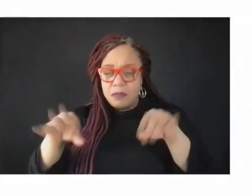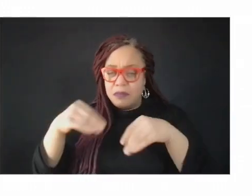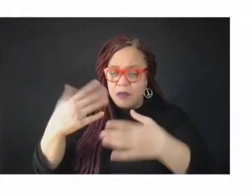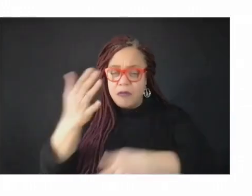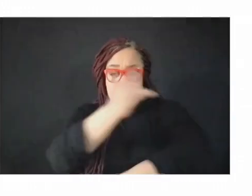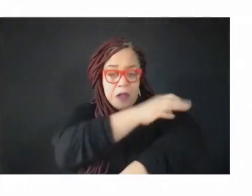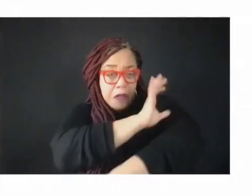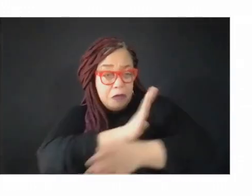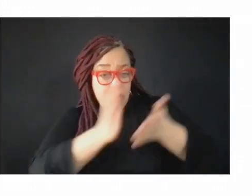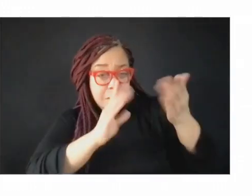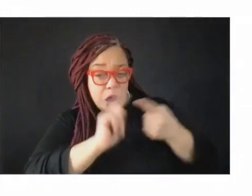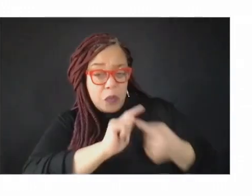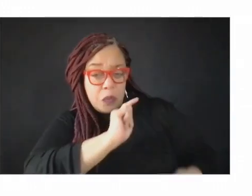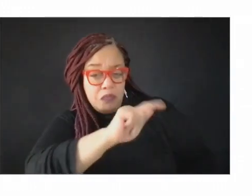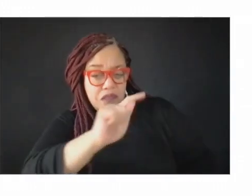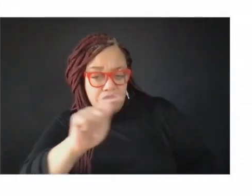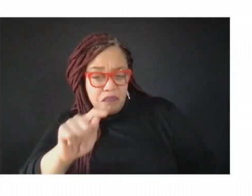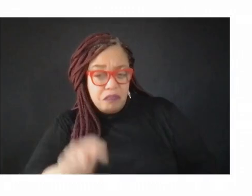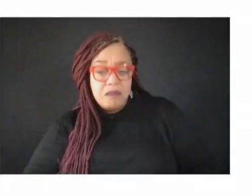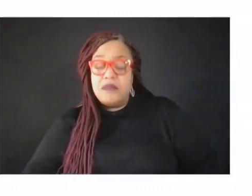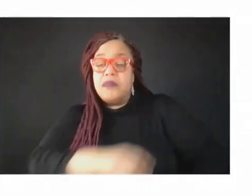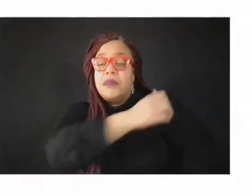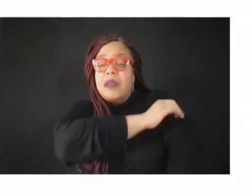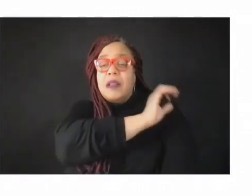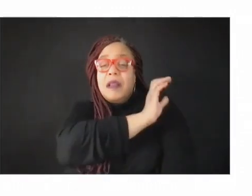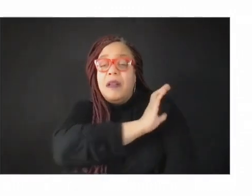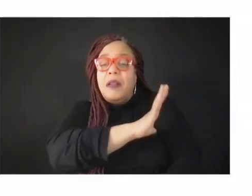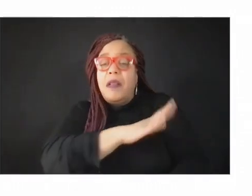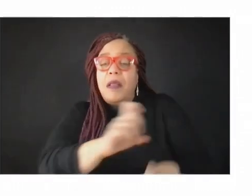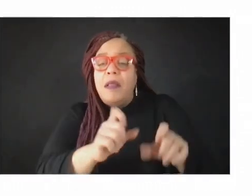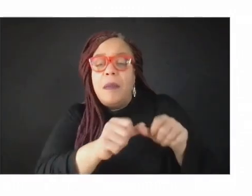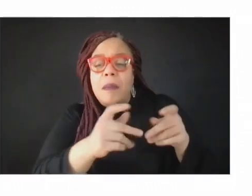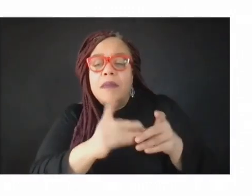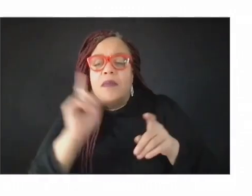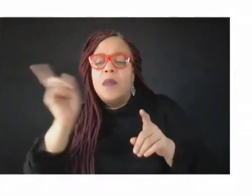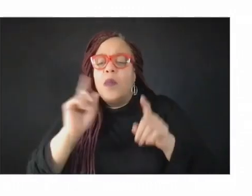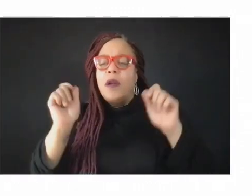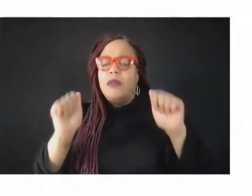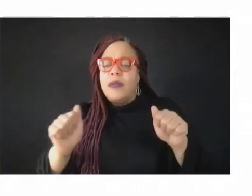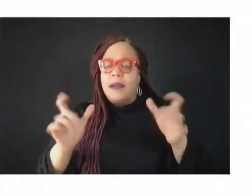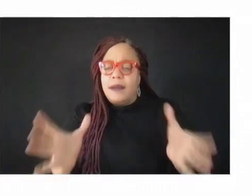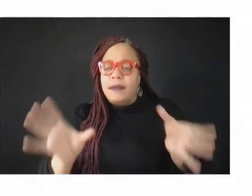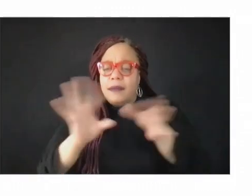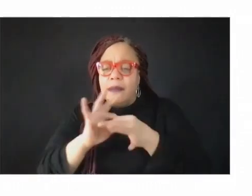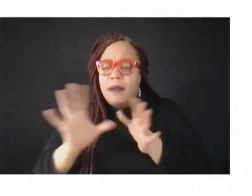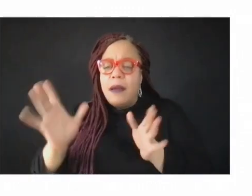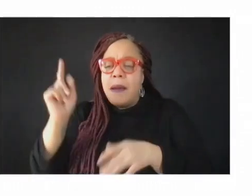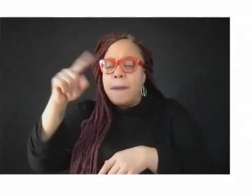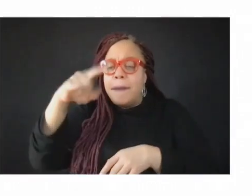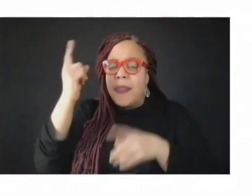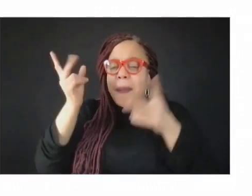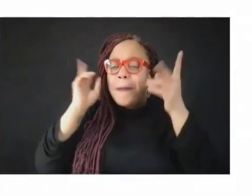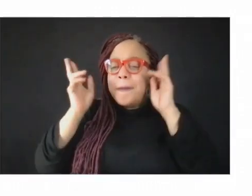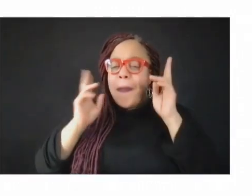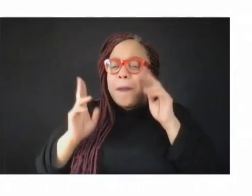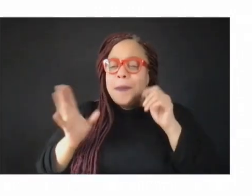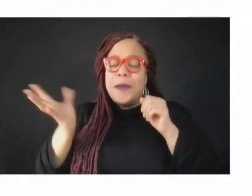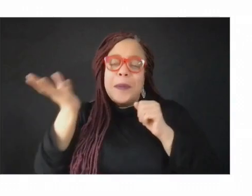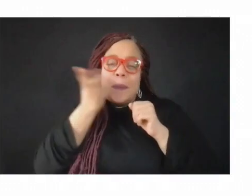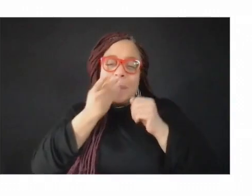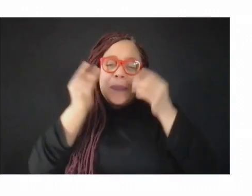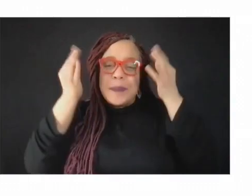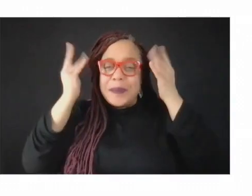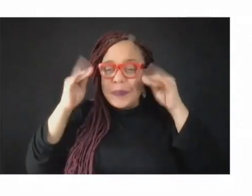trials in black barbershops and beauty salons. Our aim is to help more barbers and stylists complete state